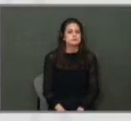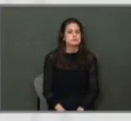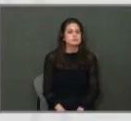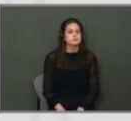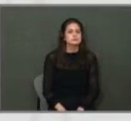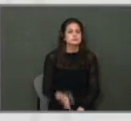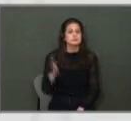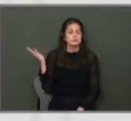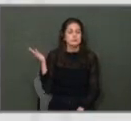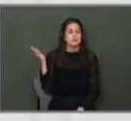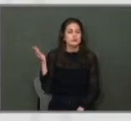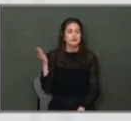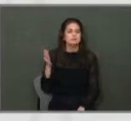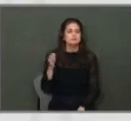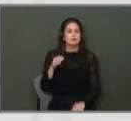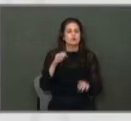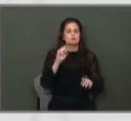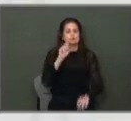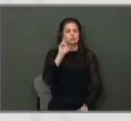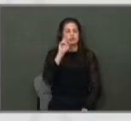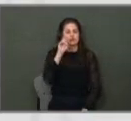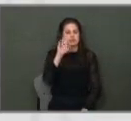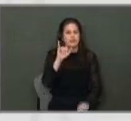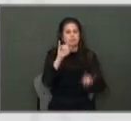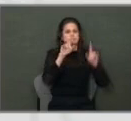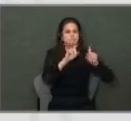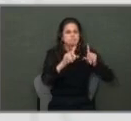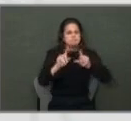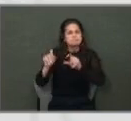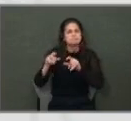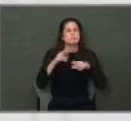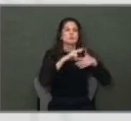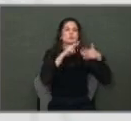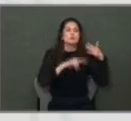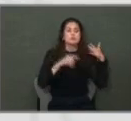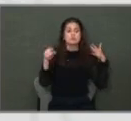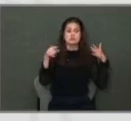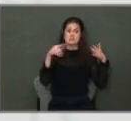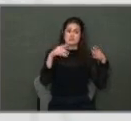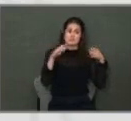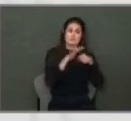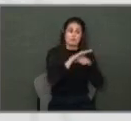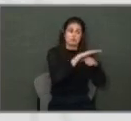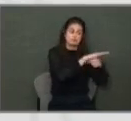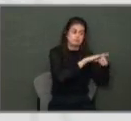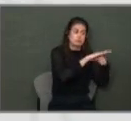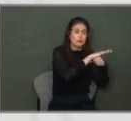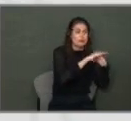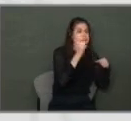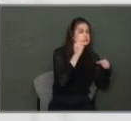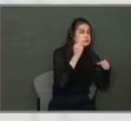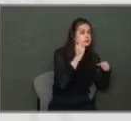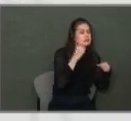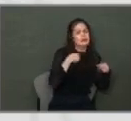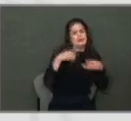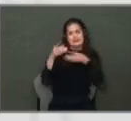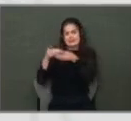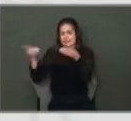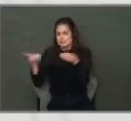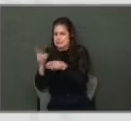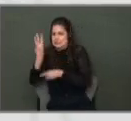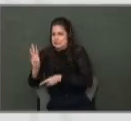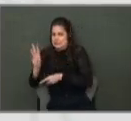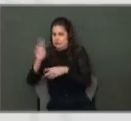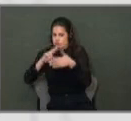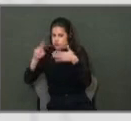So here are the survey results and that you have the citywide results and the District 6 results.